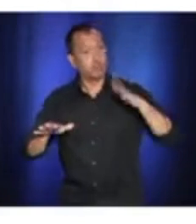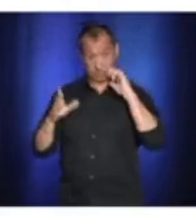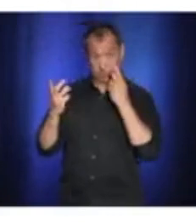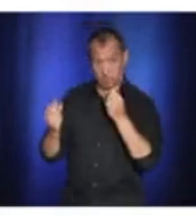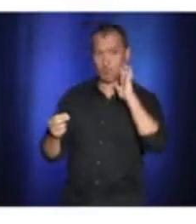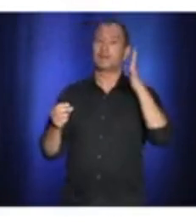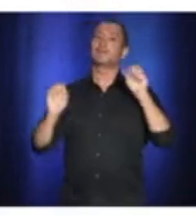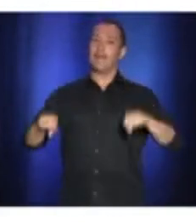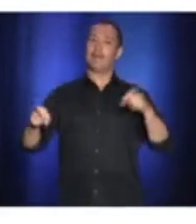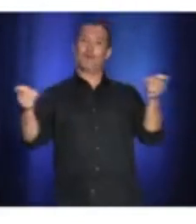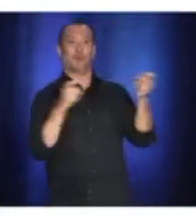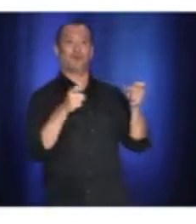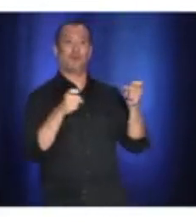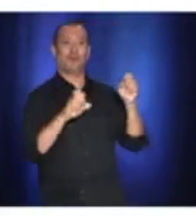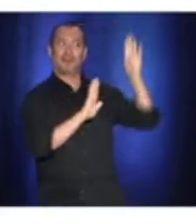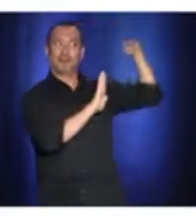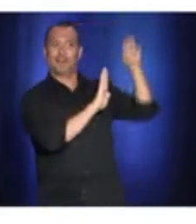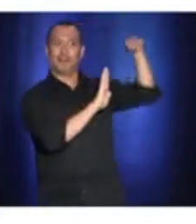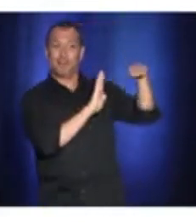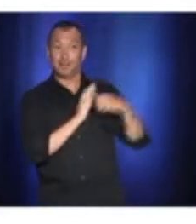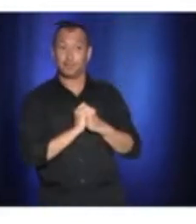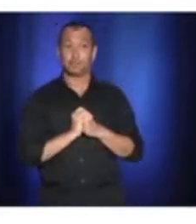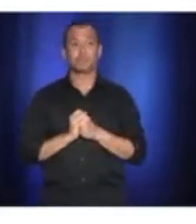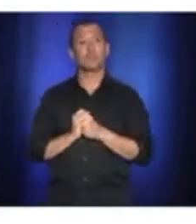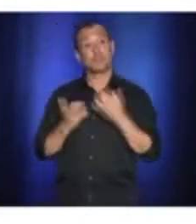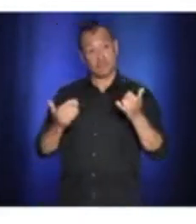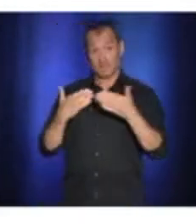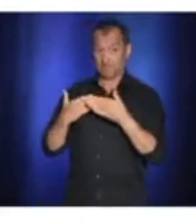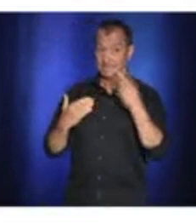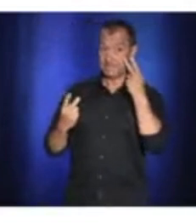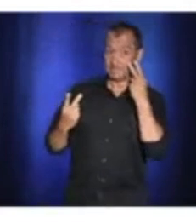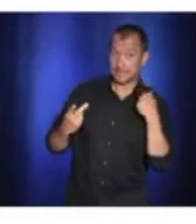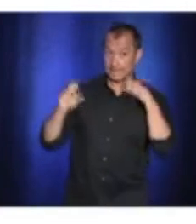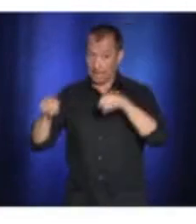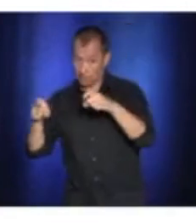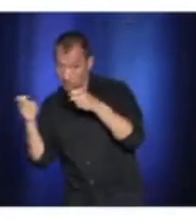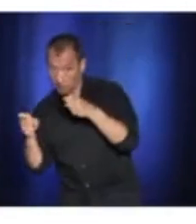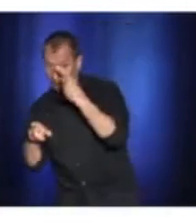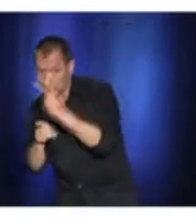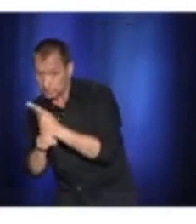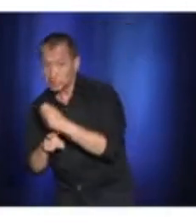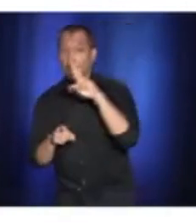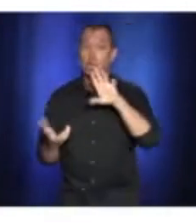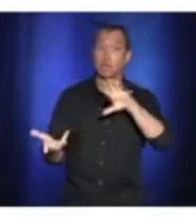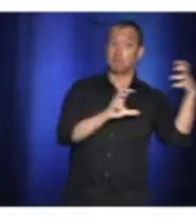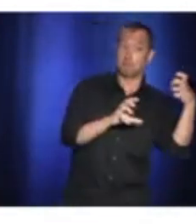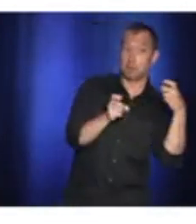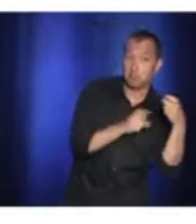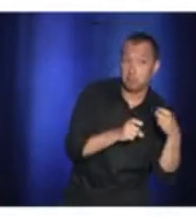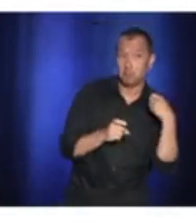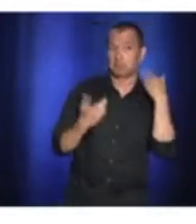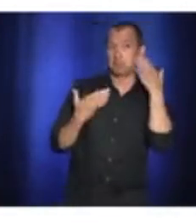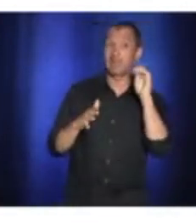at stake today is keeping the situation under control and avoiding having to make difficult decisions in